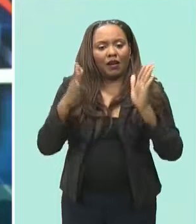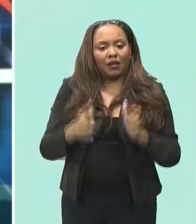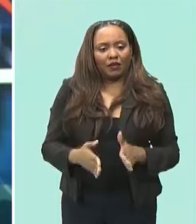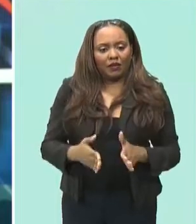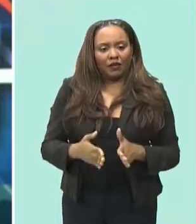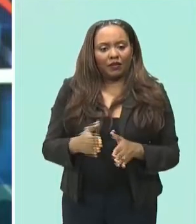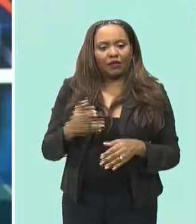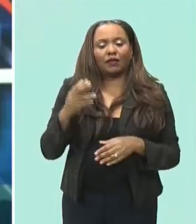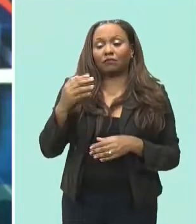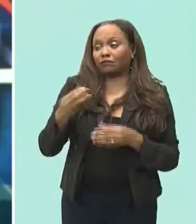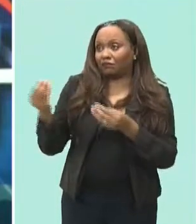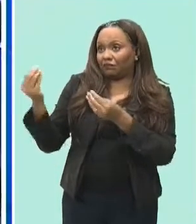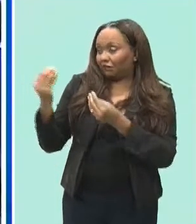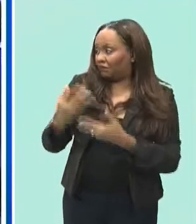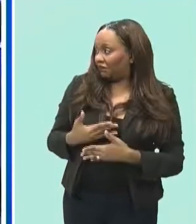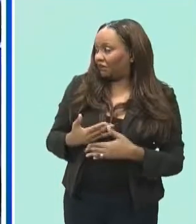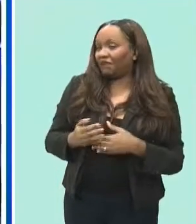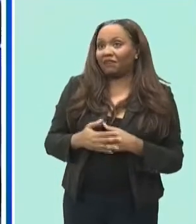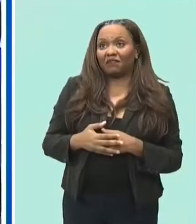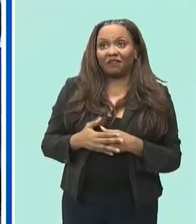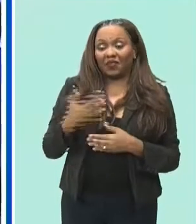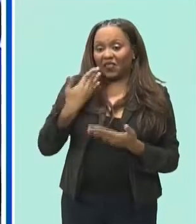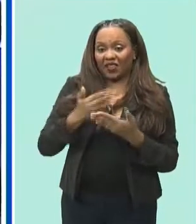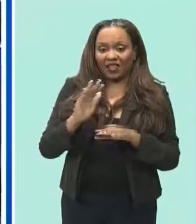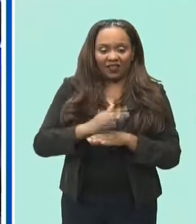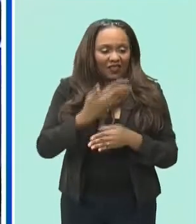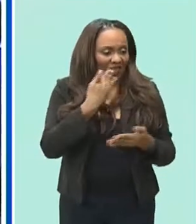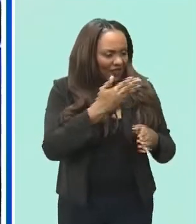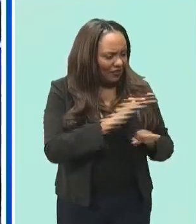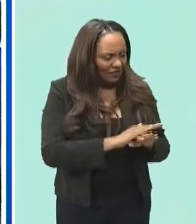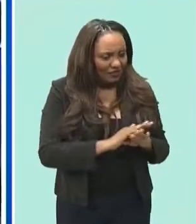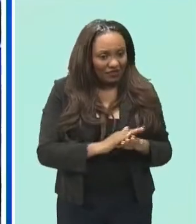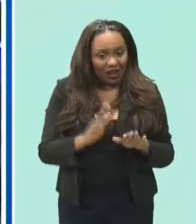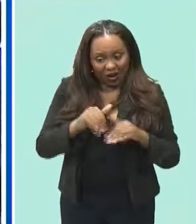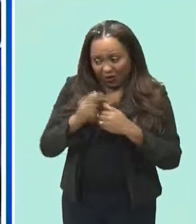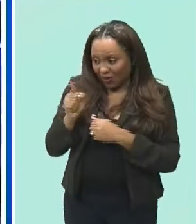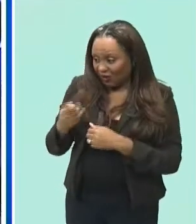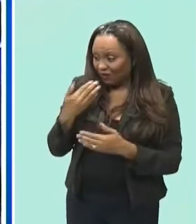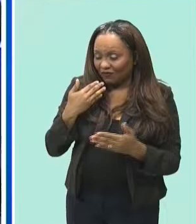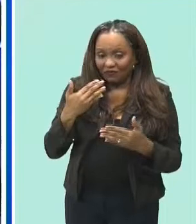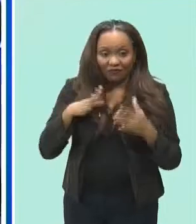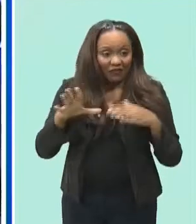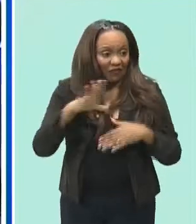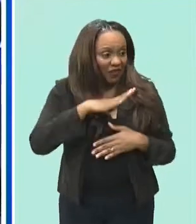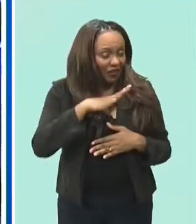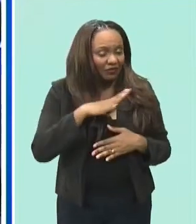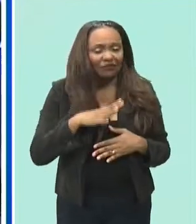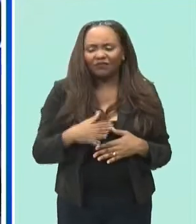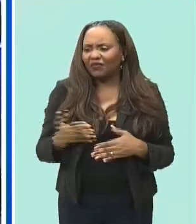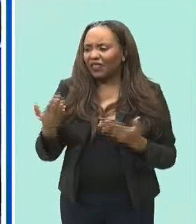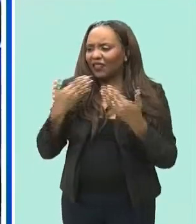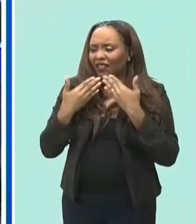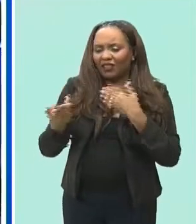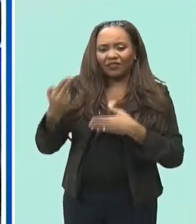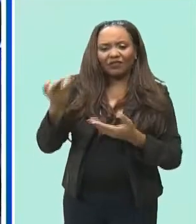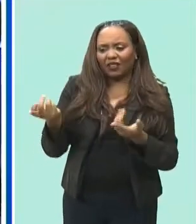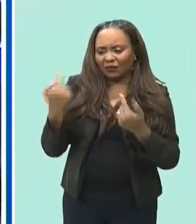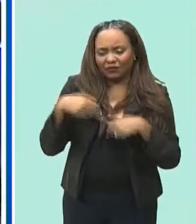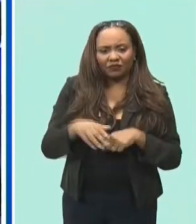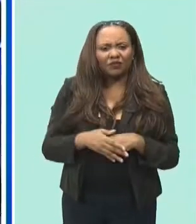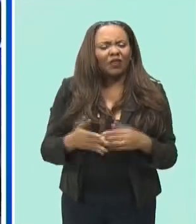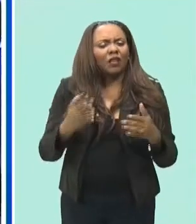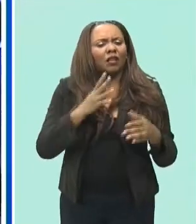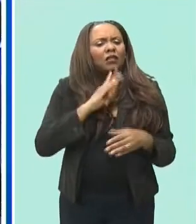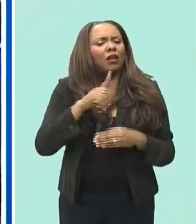foundation and it nice good evening good evening lisa how are you i'm fine thanks thanks for joining us now can you tell us broadly about the